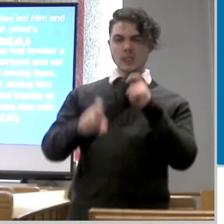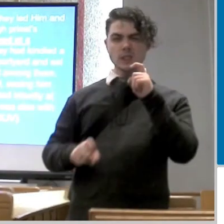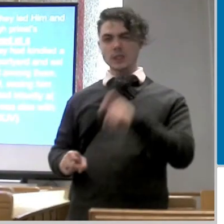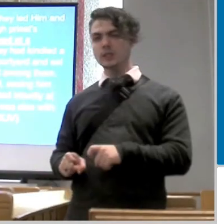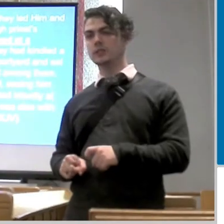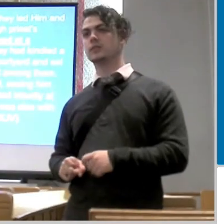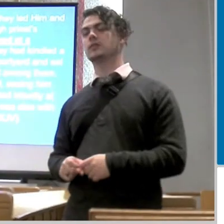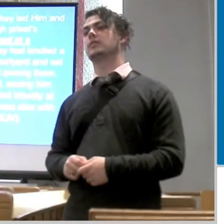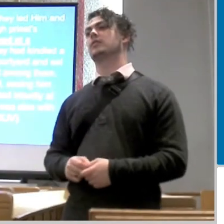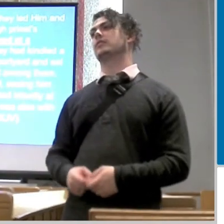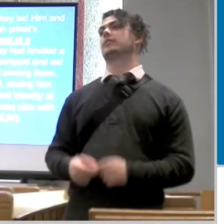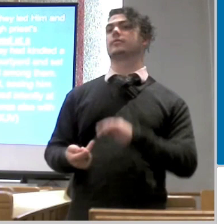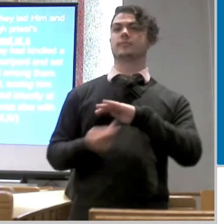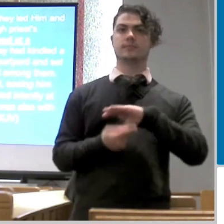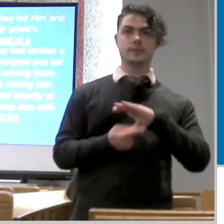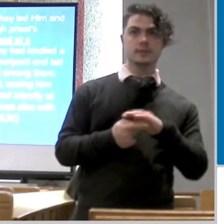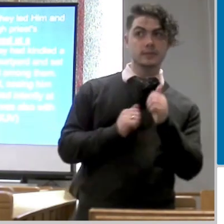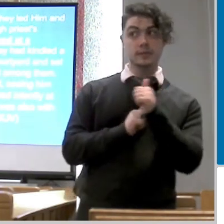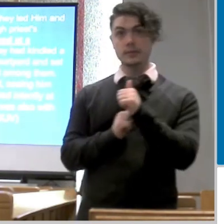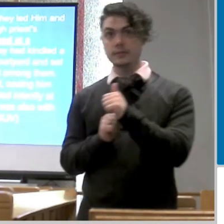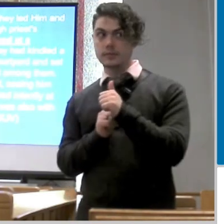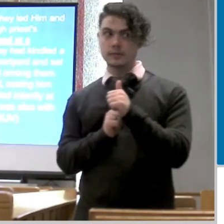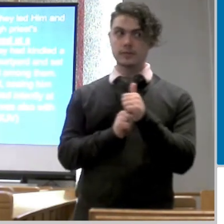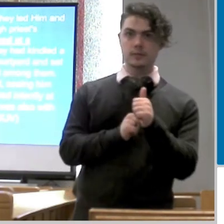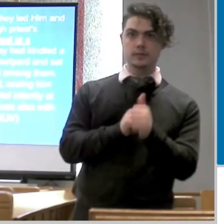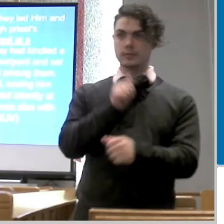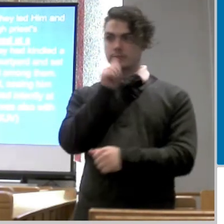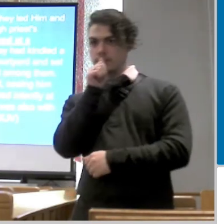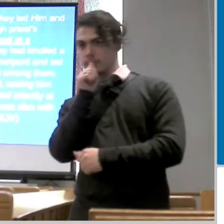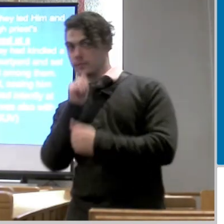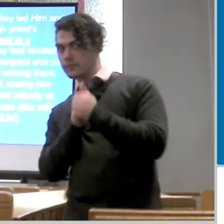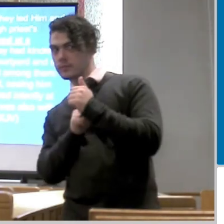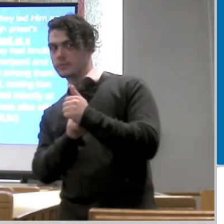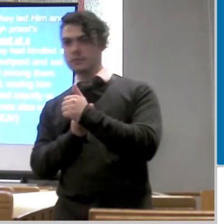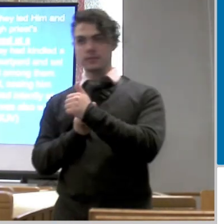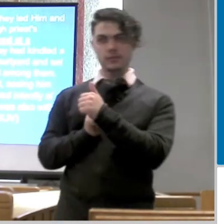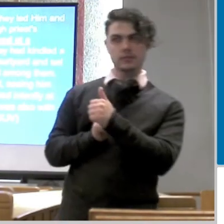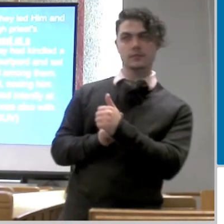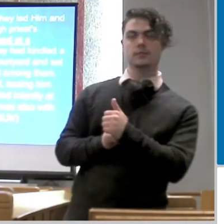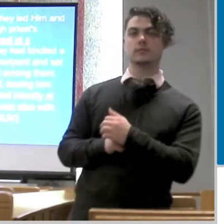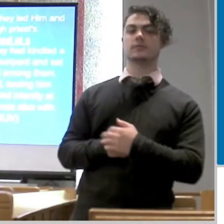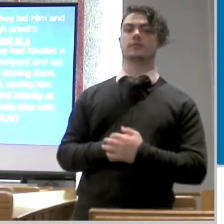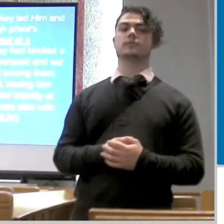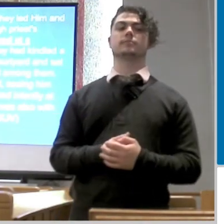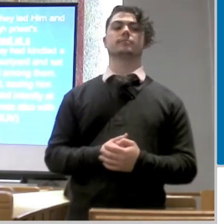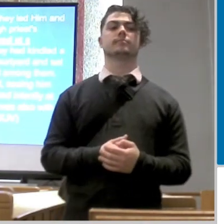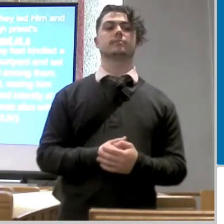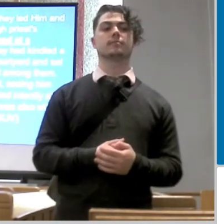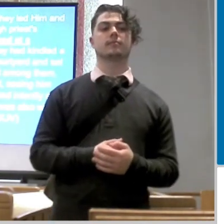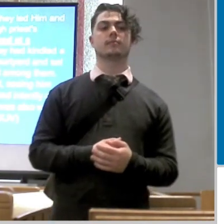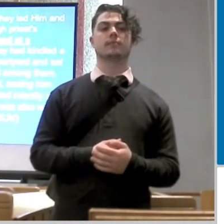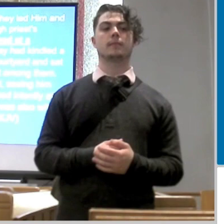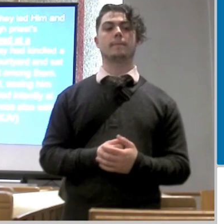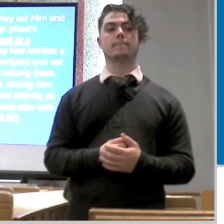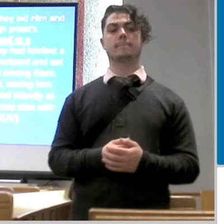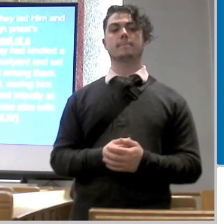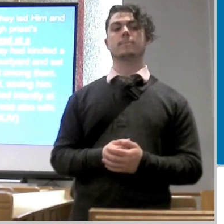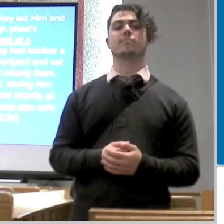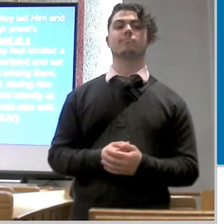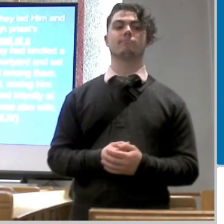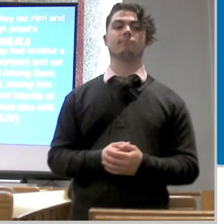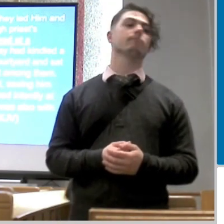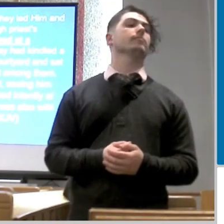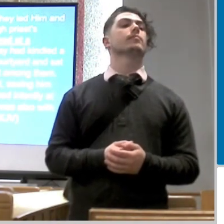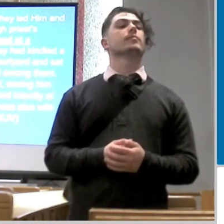and peter has been following along right he's following along um it says here having arrested him they led him that is